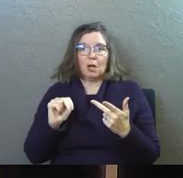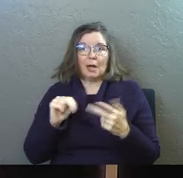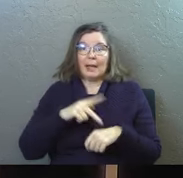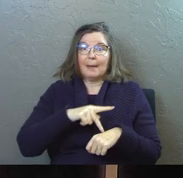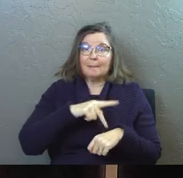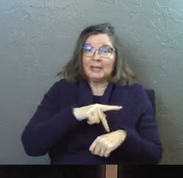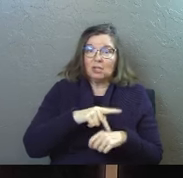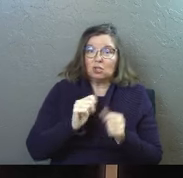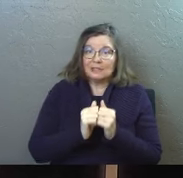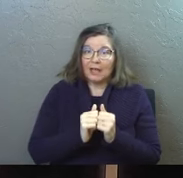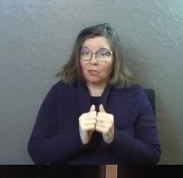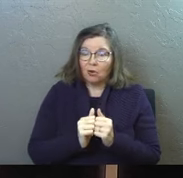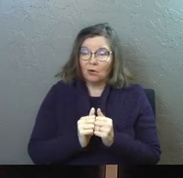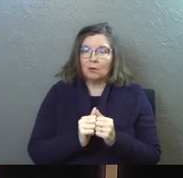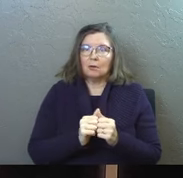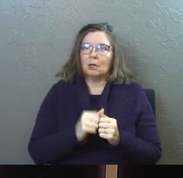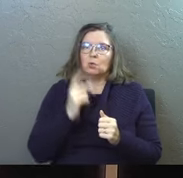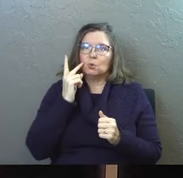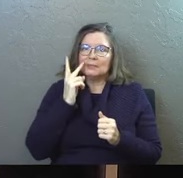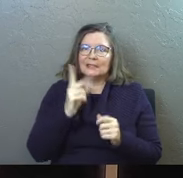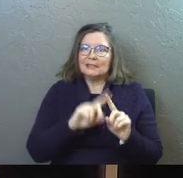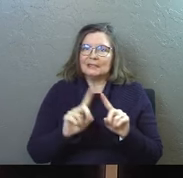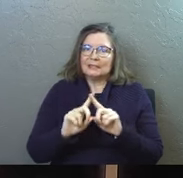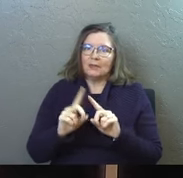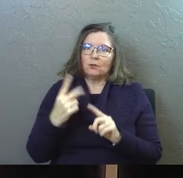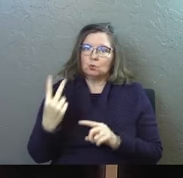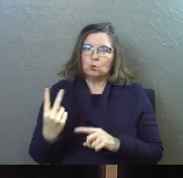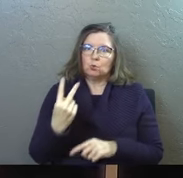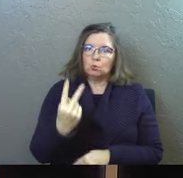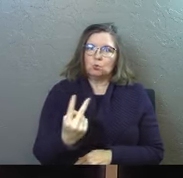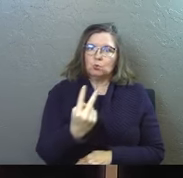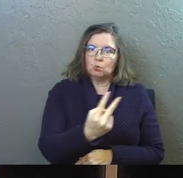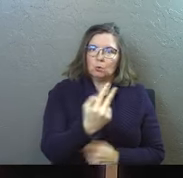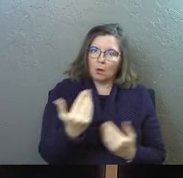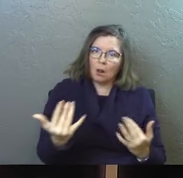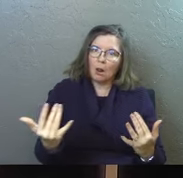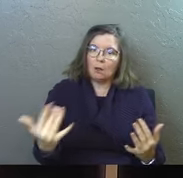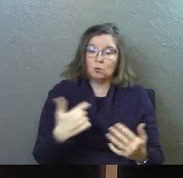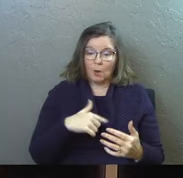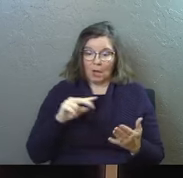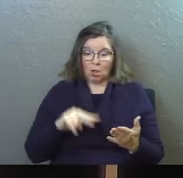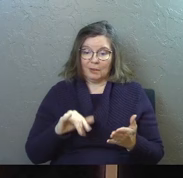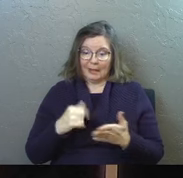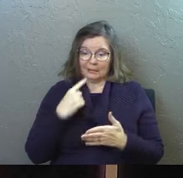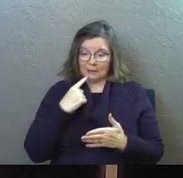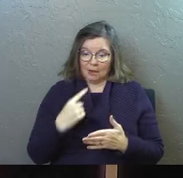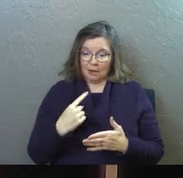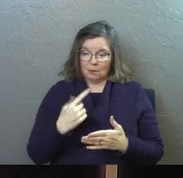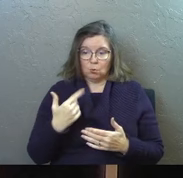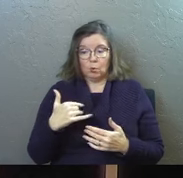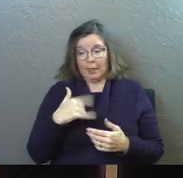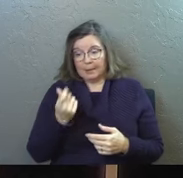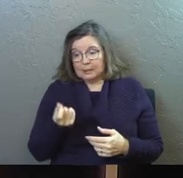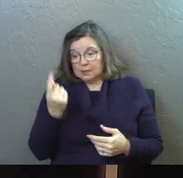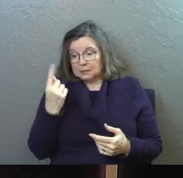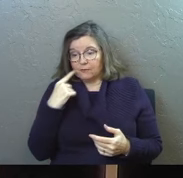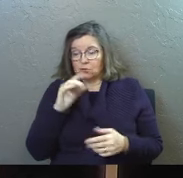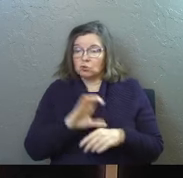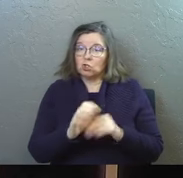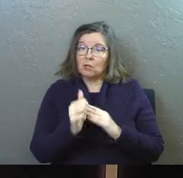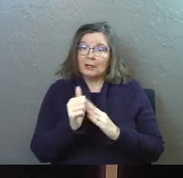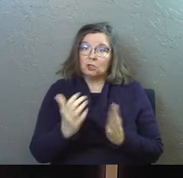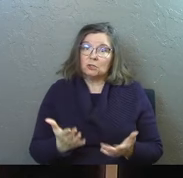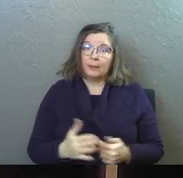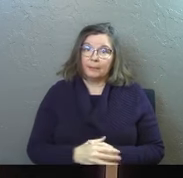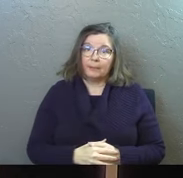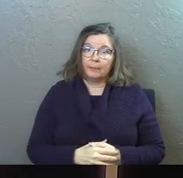Peter together and you see the two by two thing go forward so I can look at that and say boy that makes a lot of sense for church